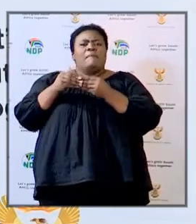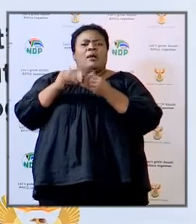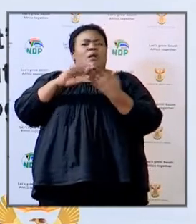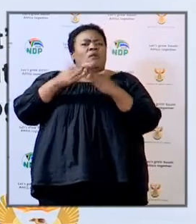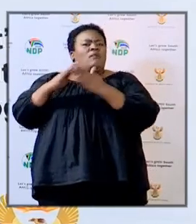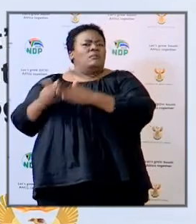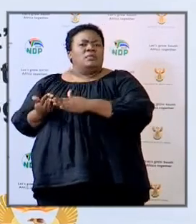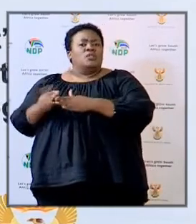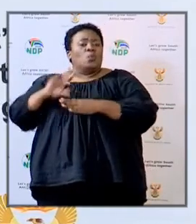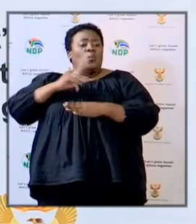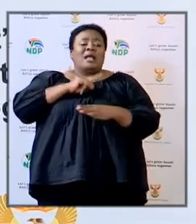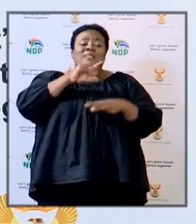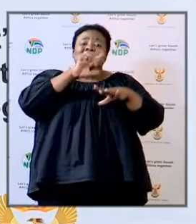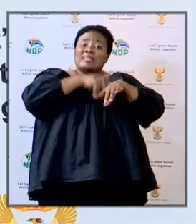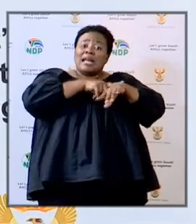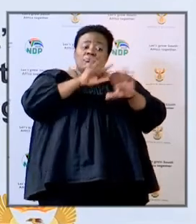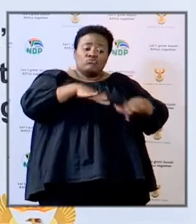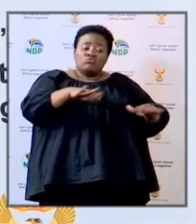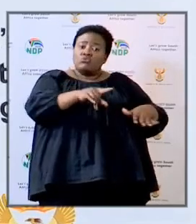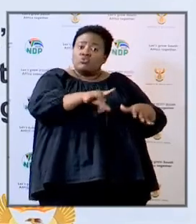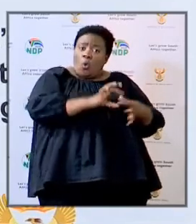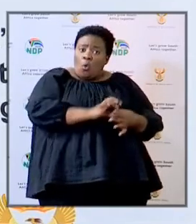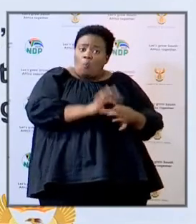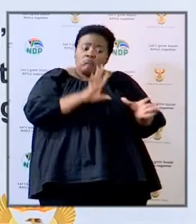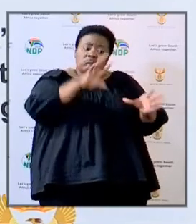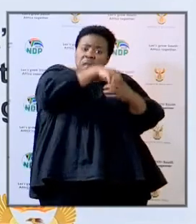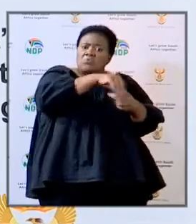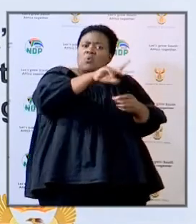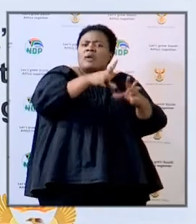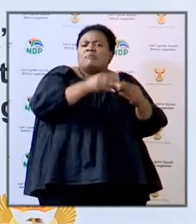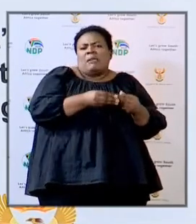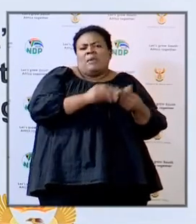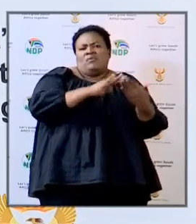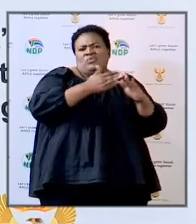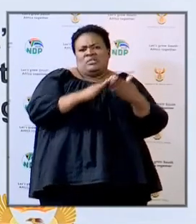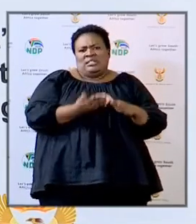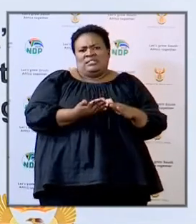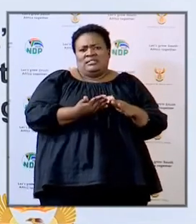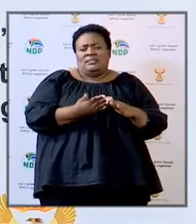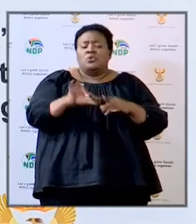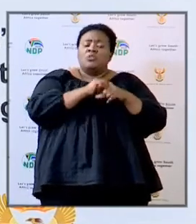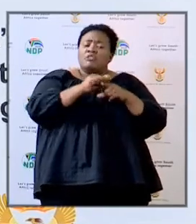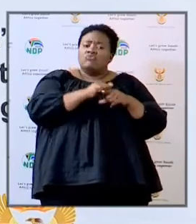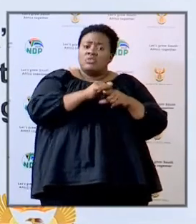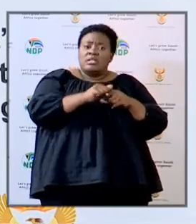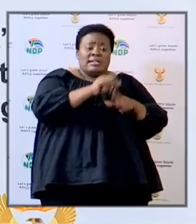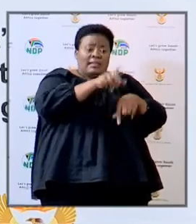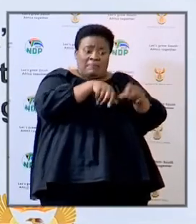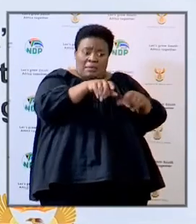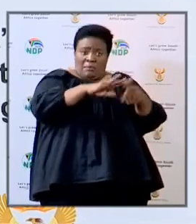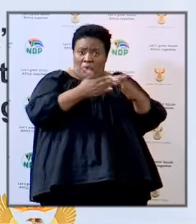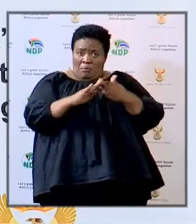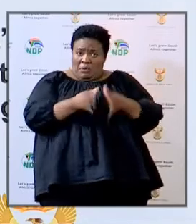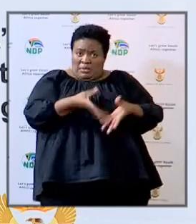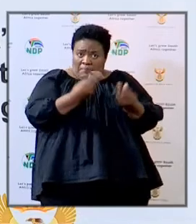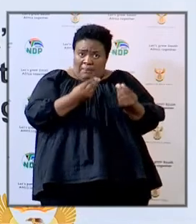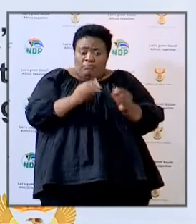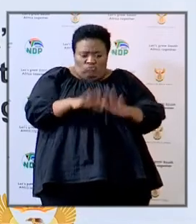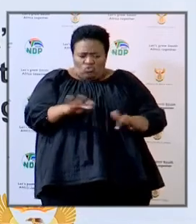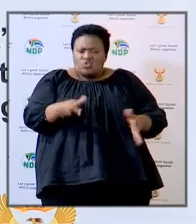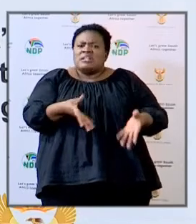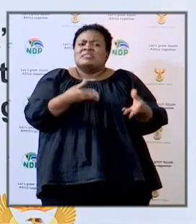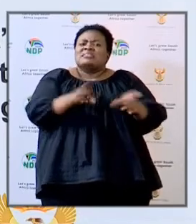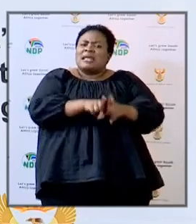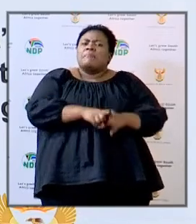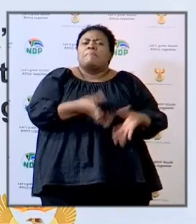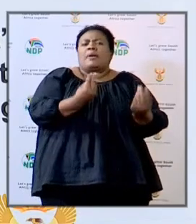society because when they are at home they are members of the society and the training that members of society are getting the same children